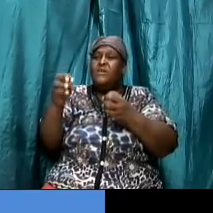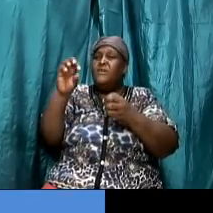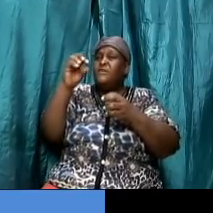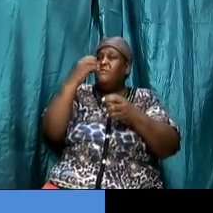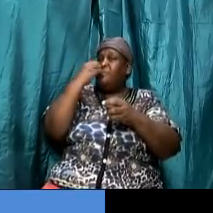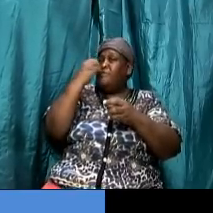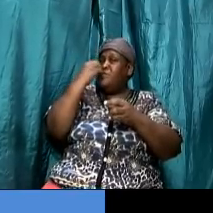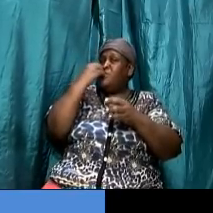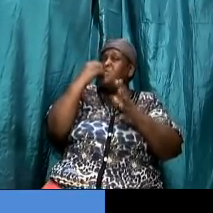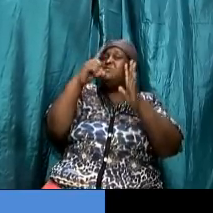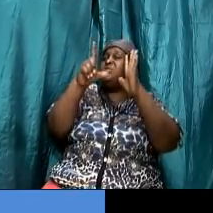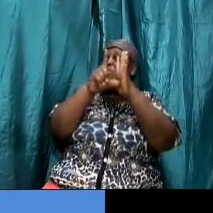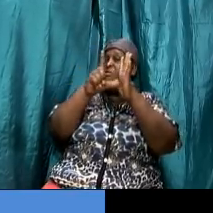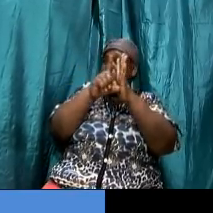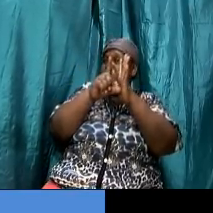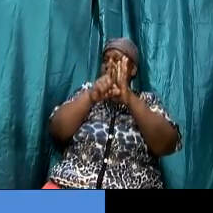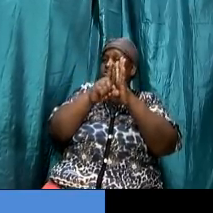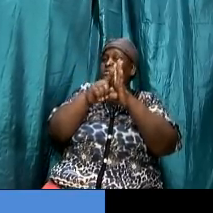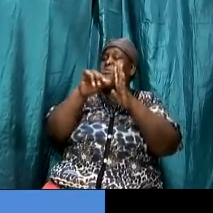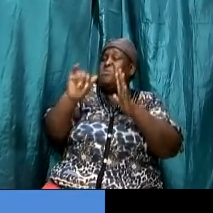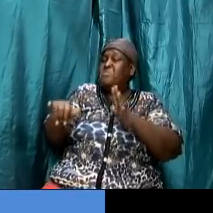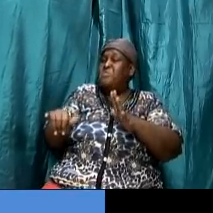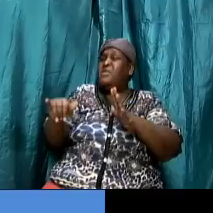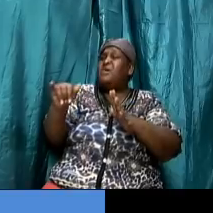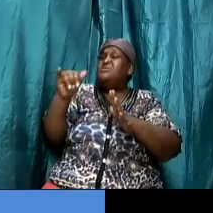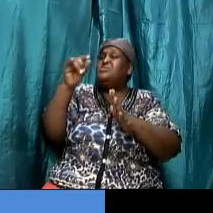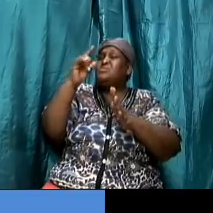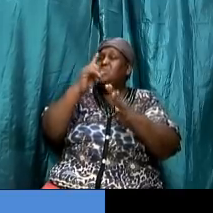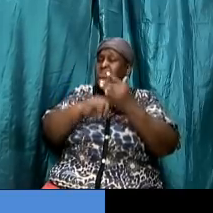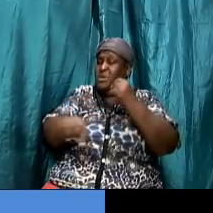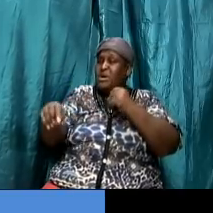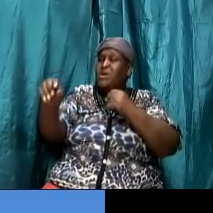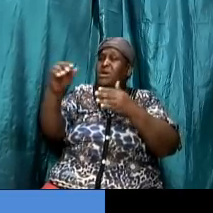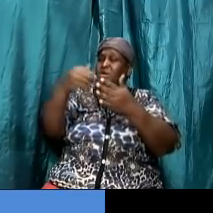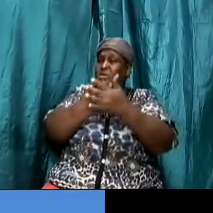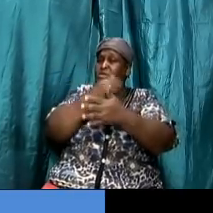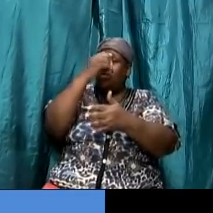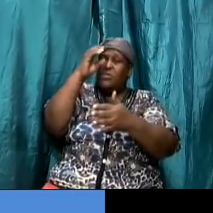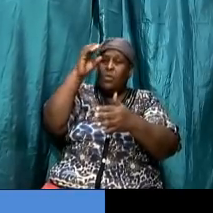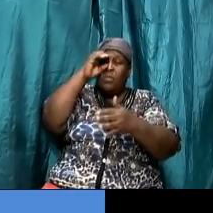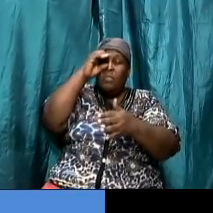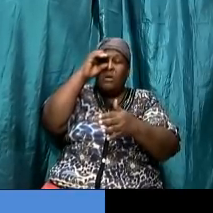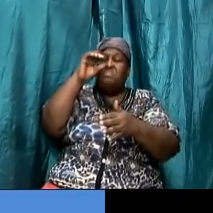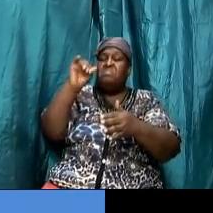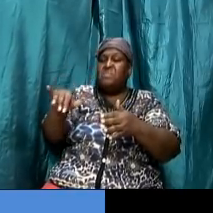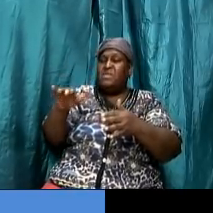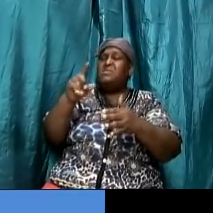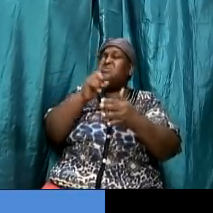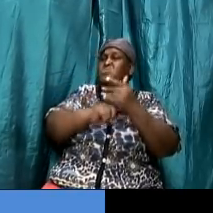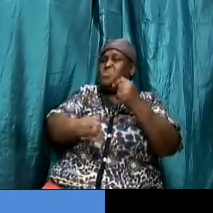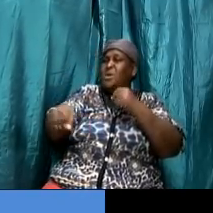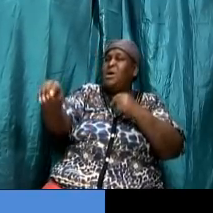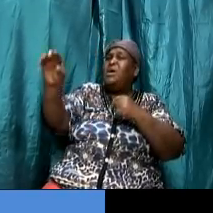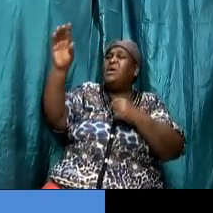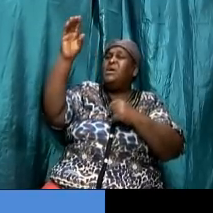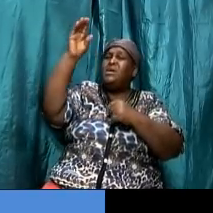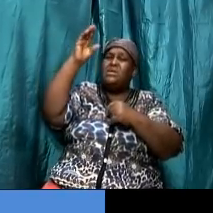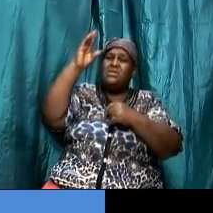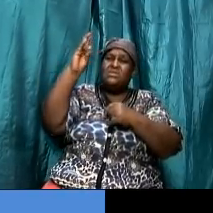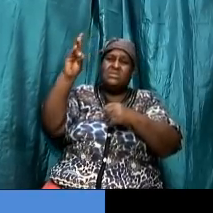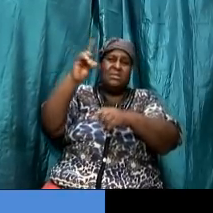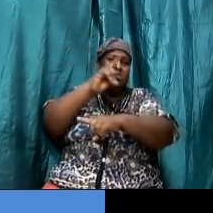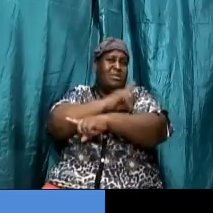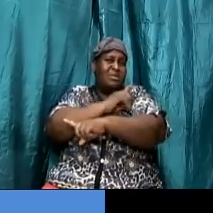were that is what the new moon was that is what the sabbat day was they were just simply a sketch